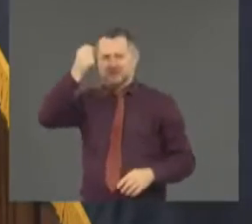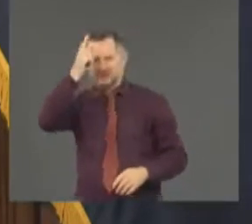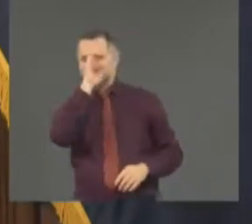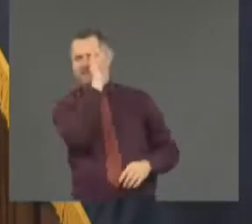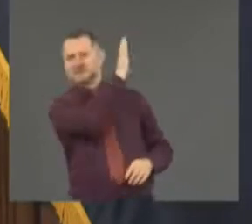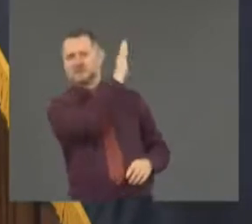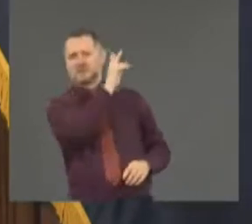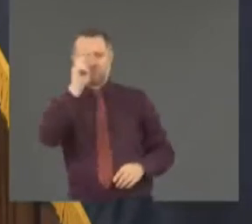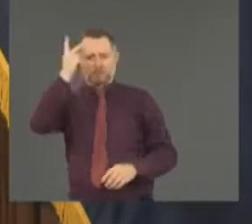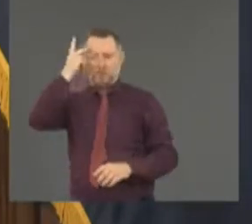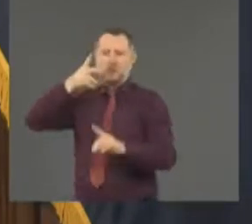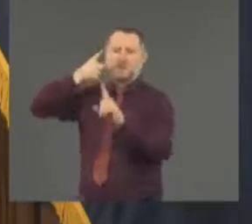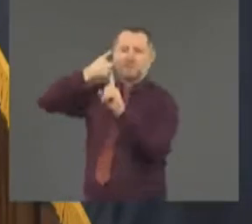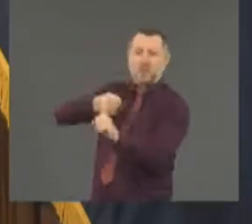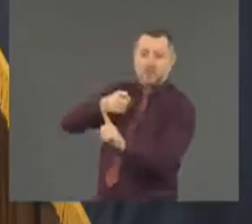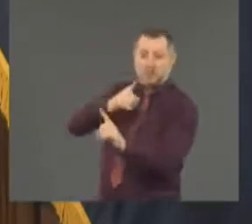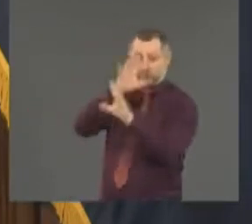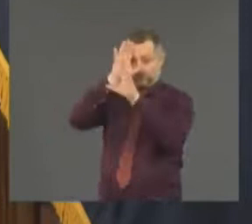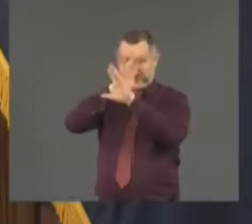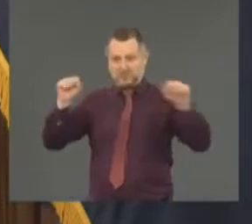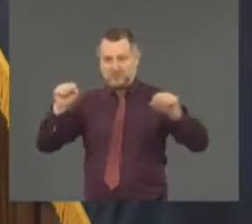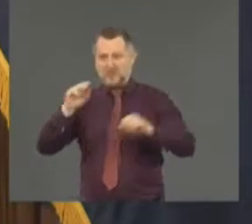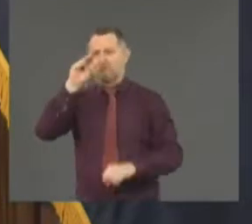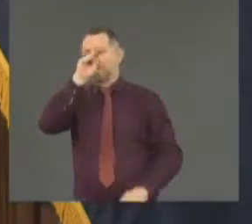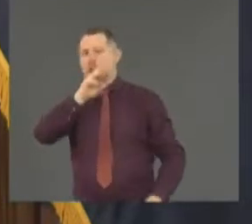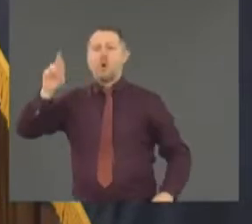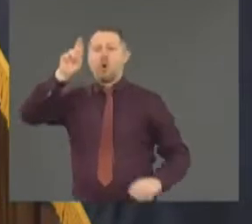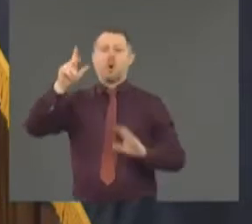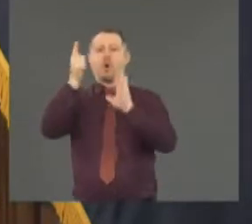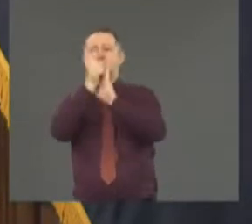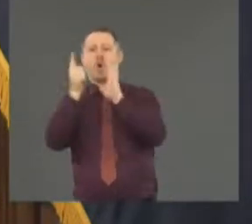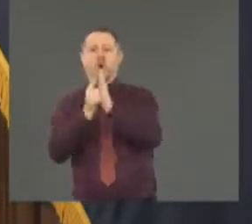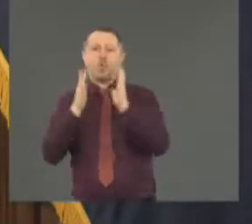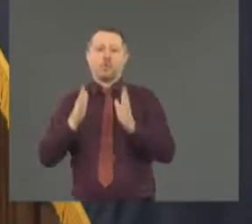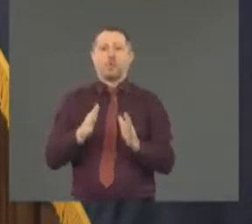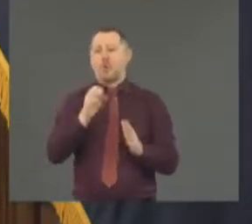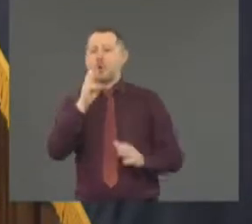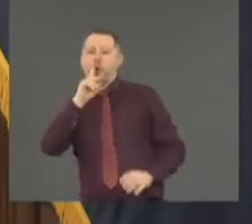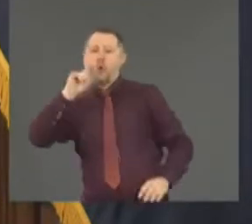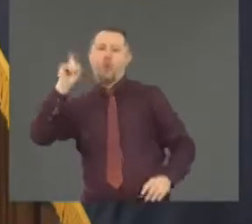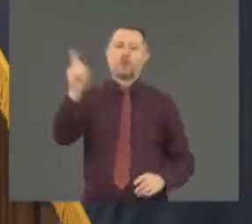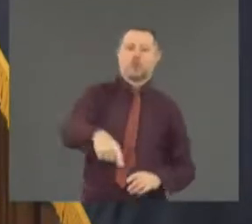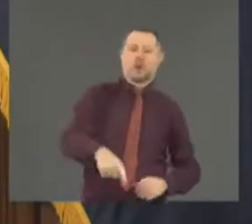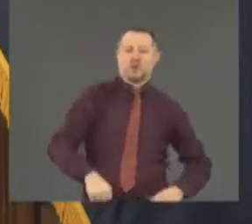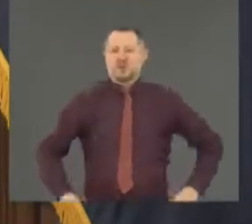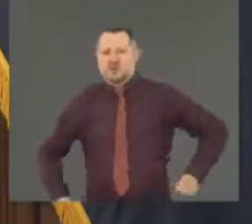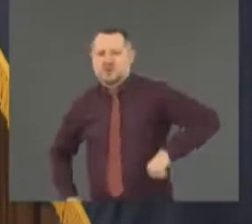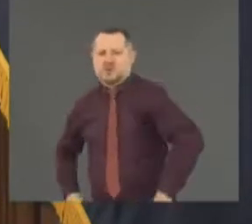Order and he would bring in the military to put down these